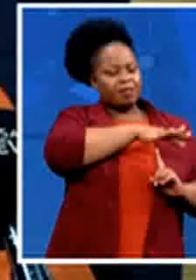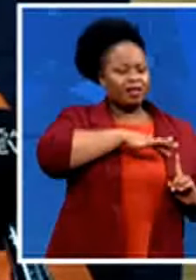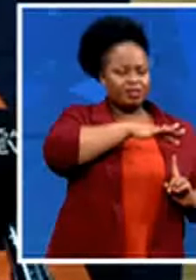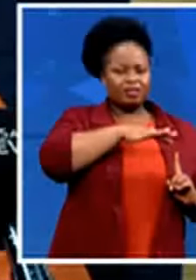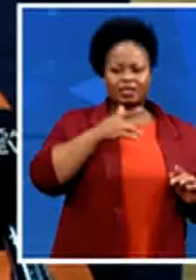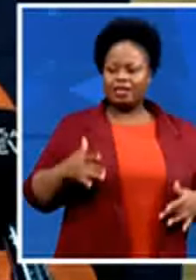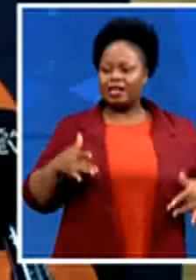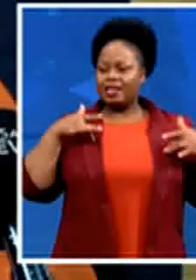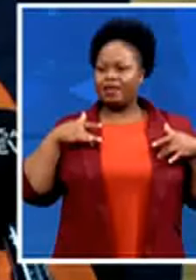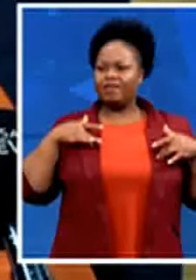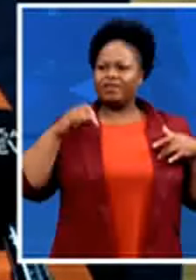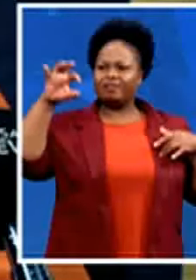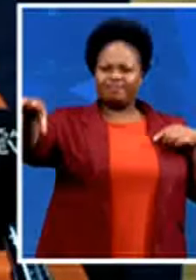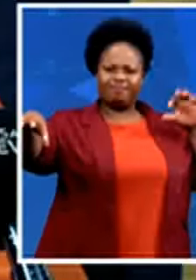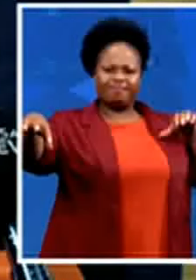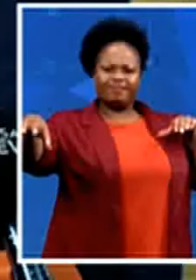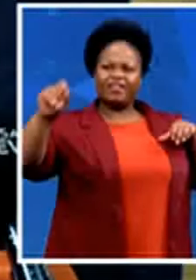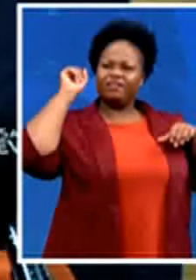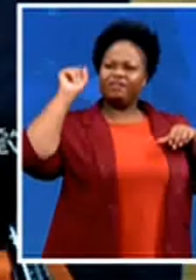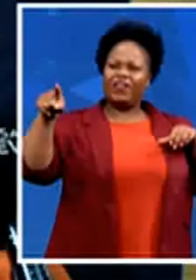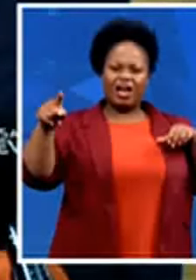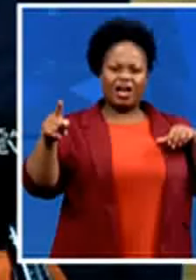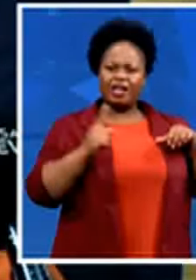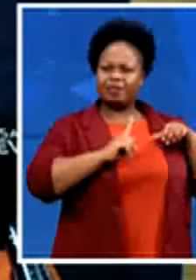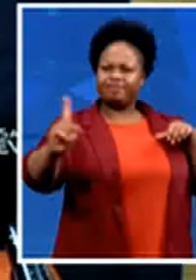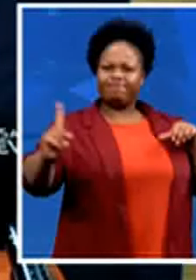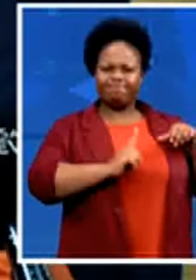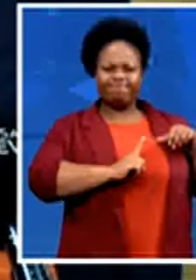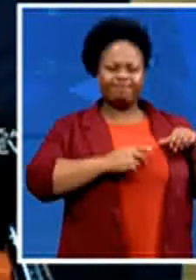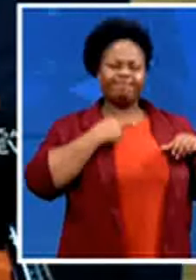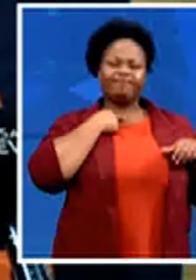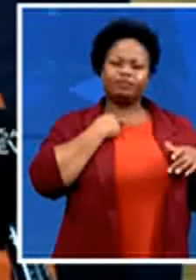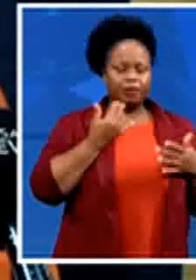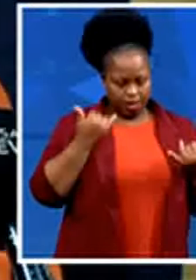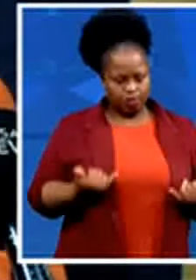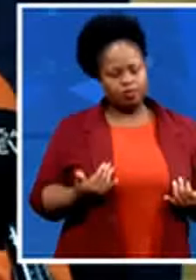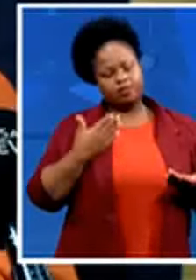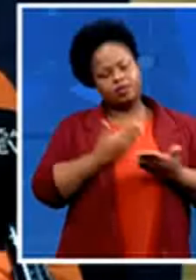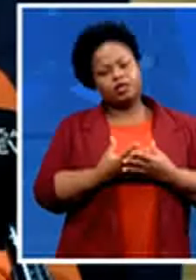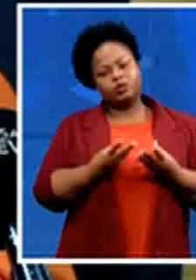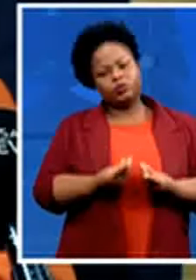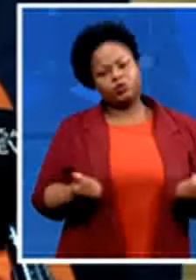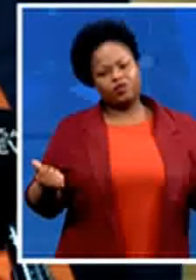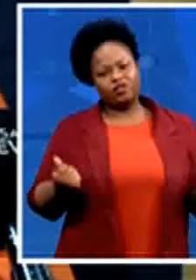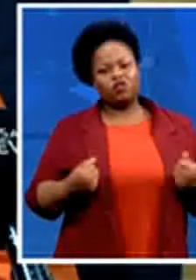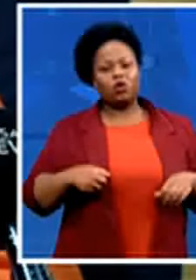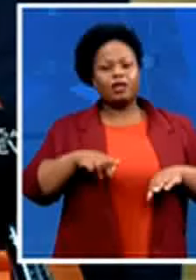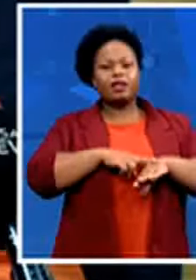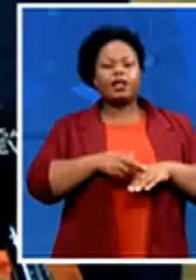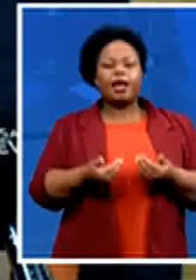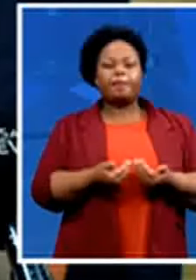there are solutions there are solutions to deal with our public spatial planning but